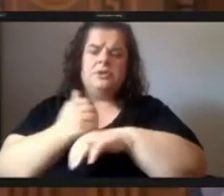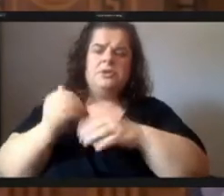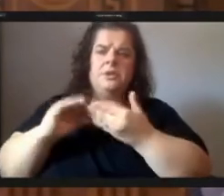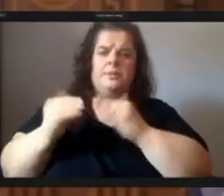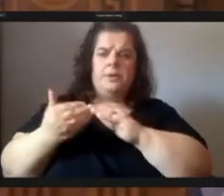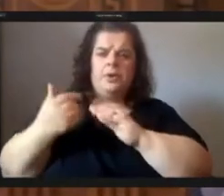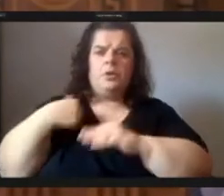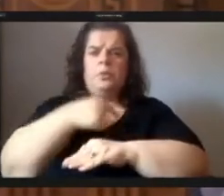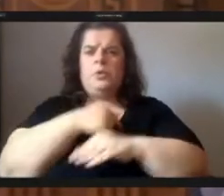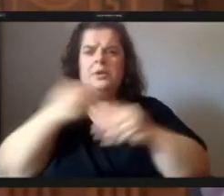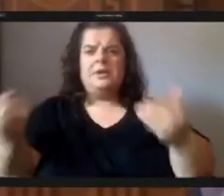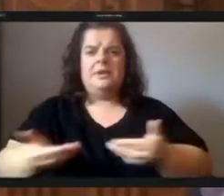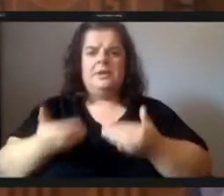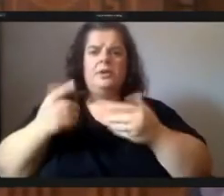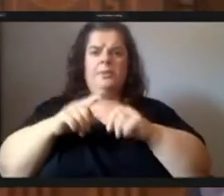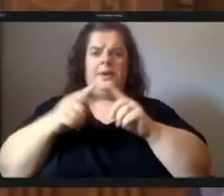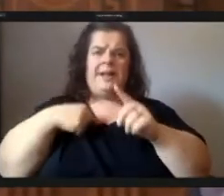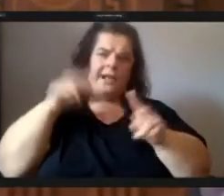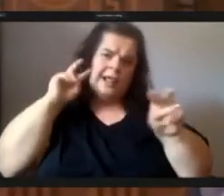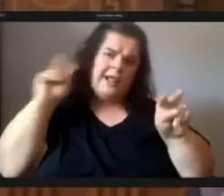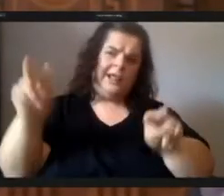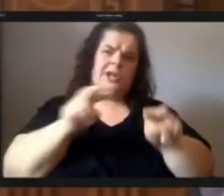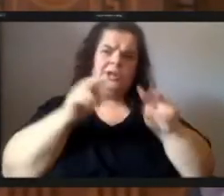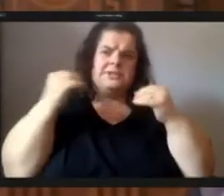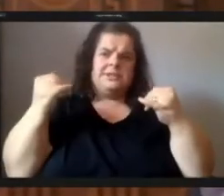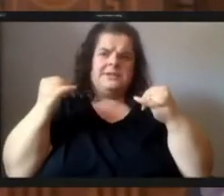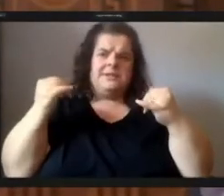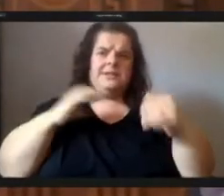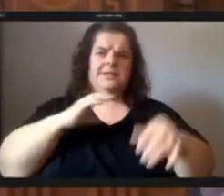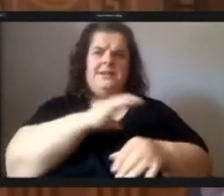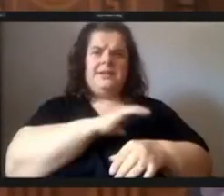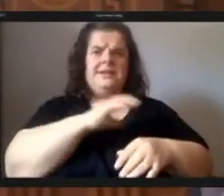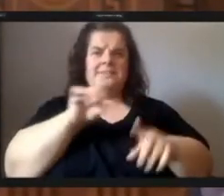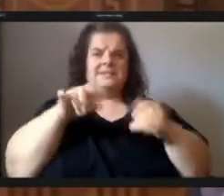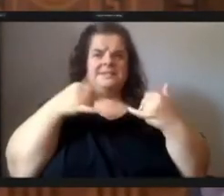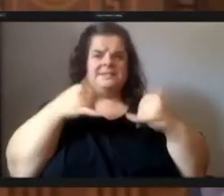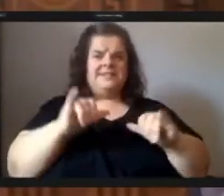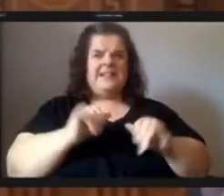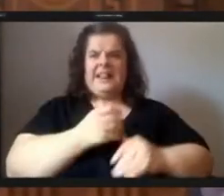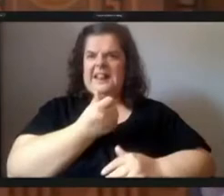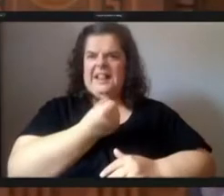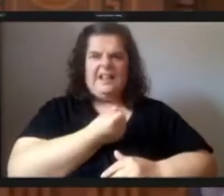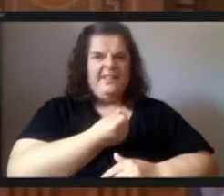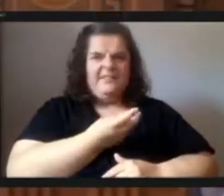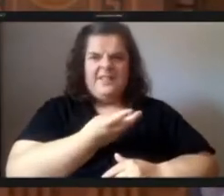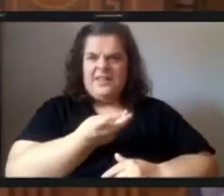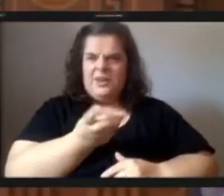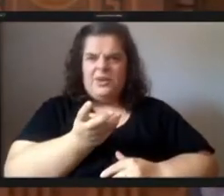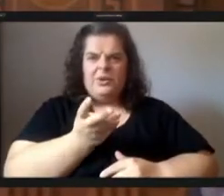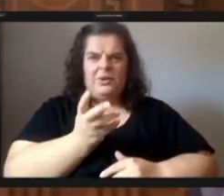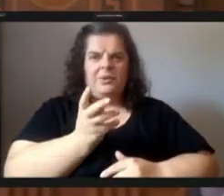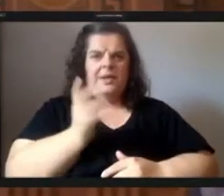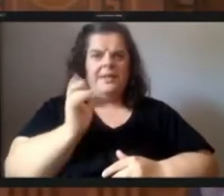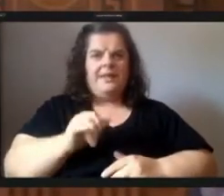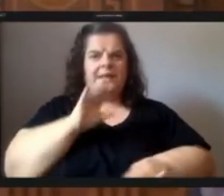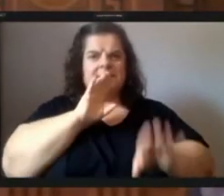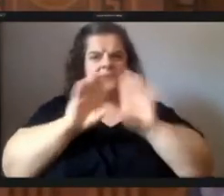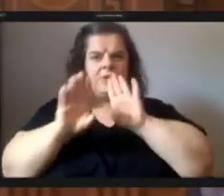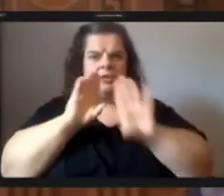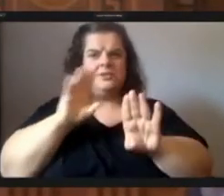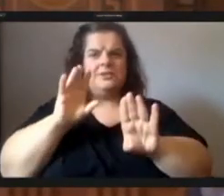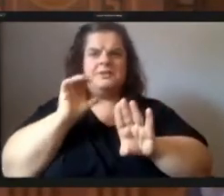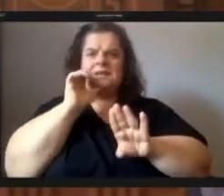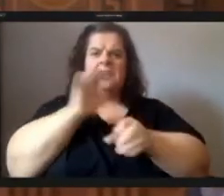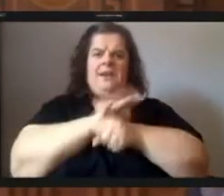the table but i look today even at the council there's still a few members not miss a missing here that is the frustration that not enough